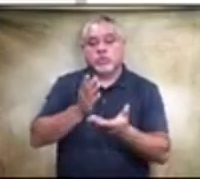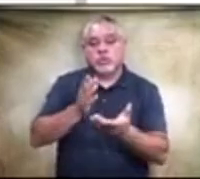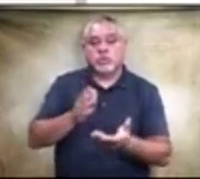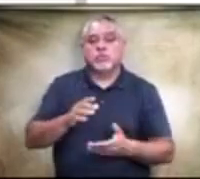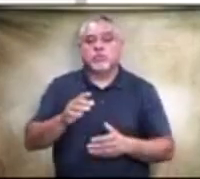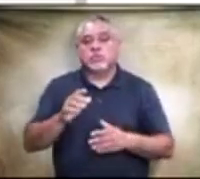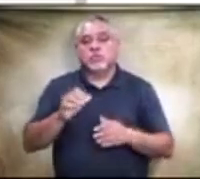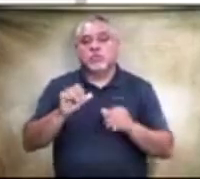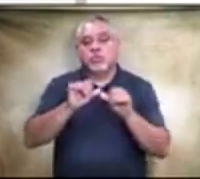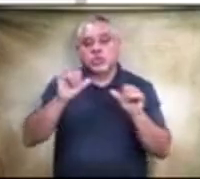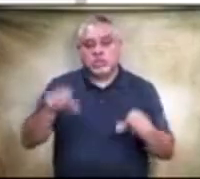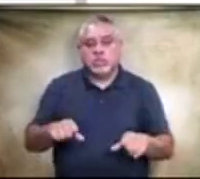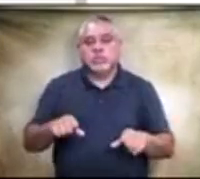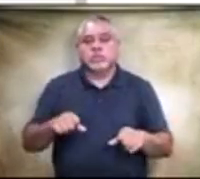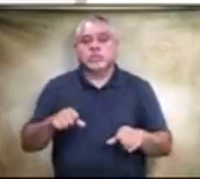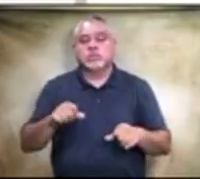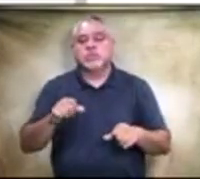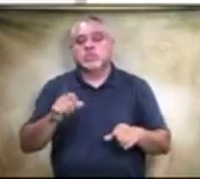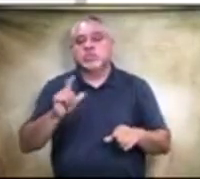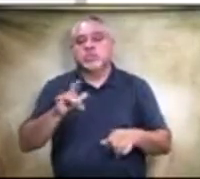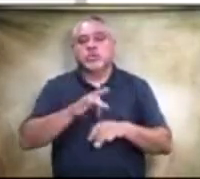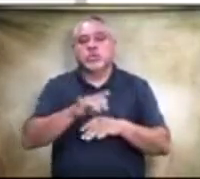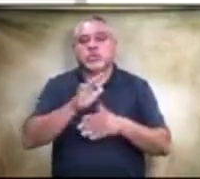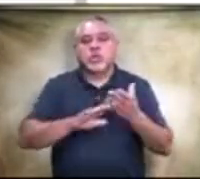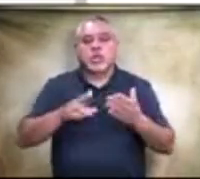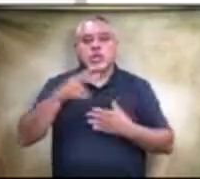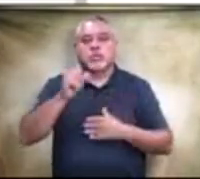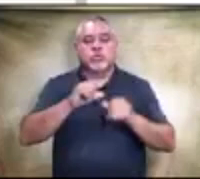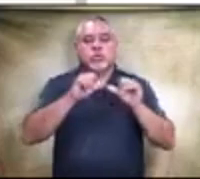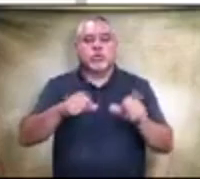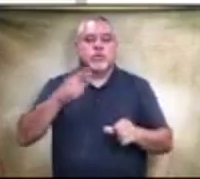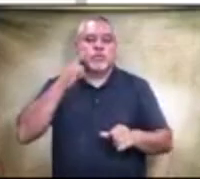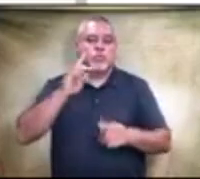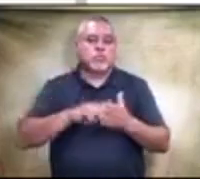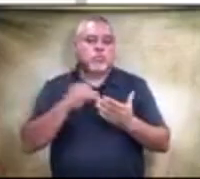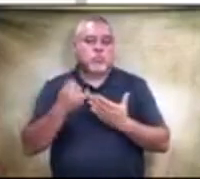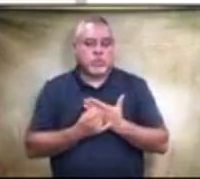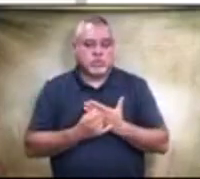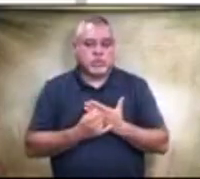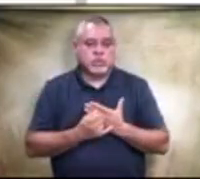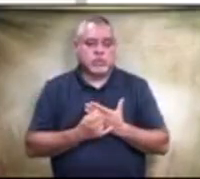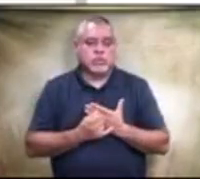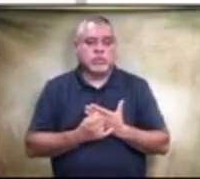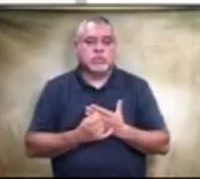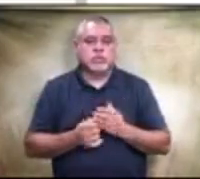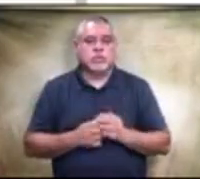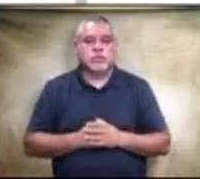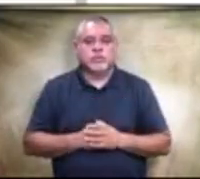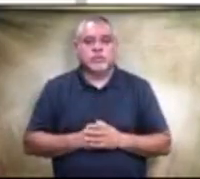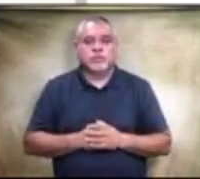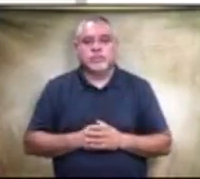be the early college high school, uh, architect for the project. And, um, so